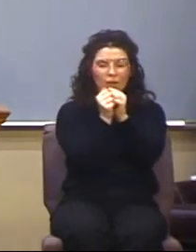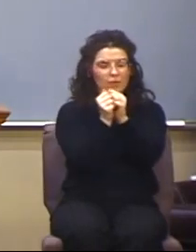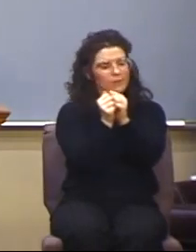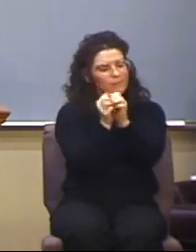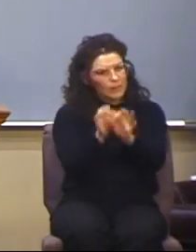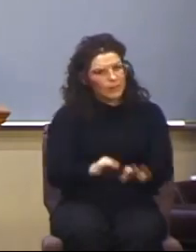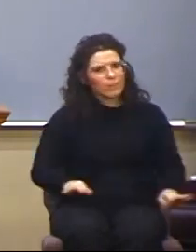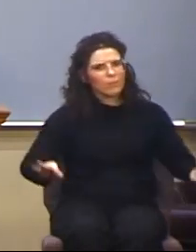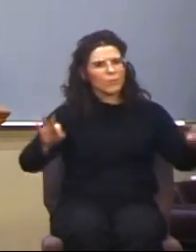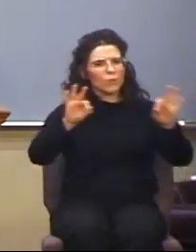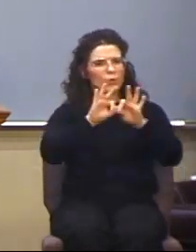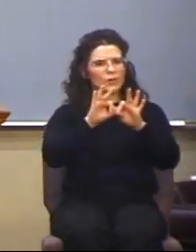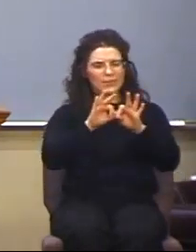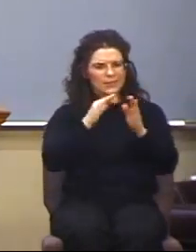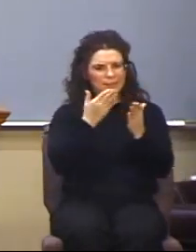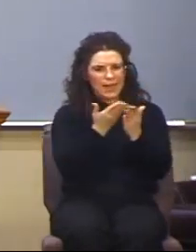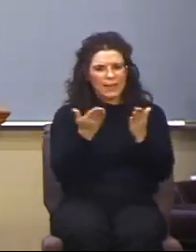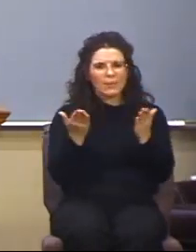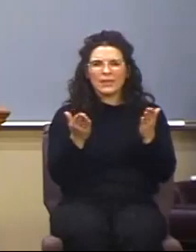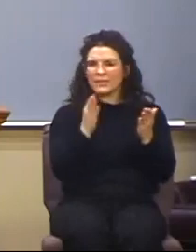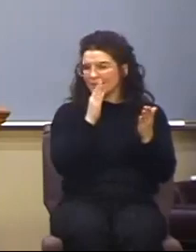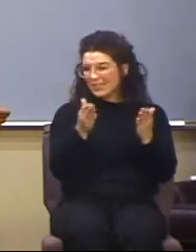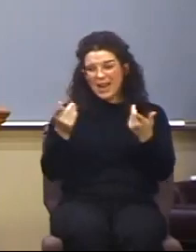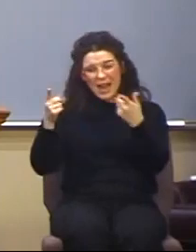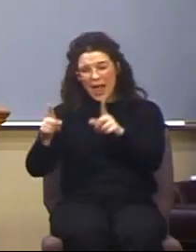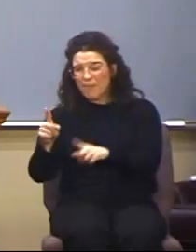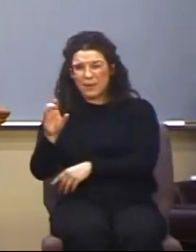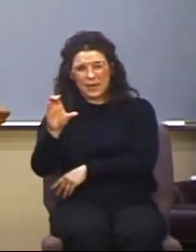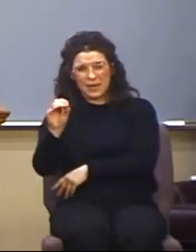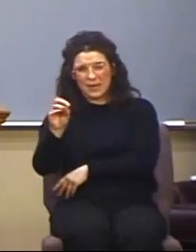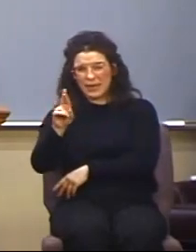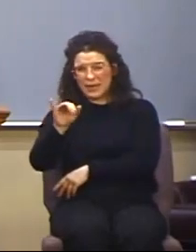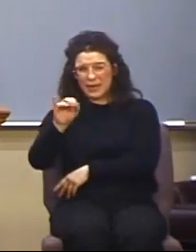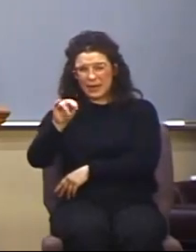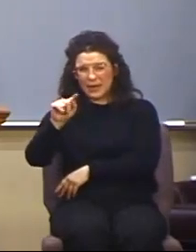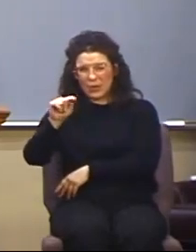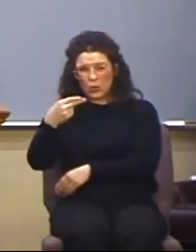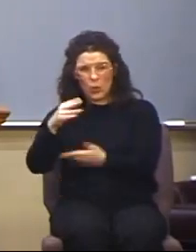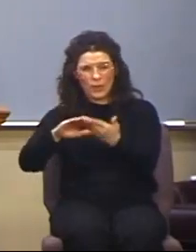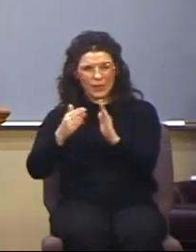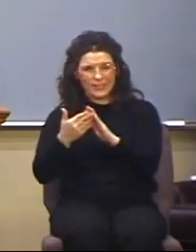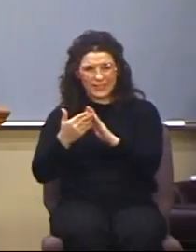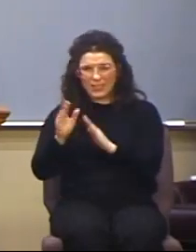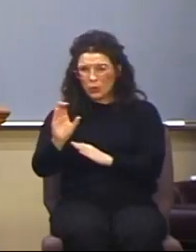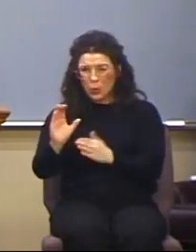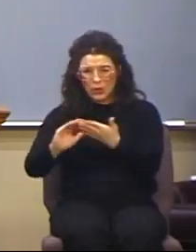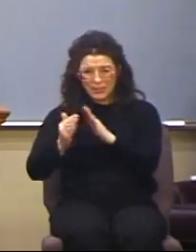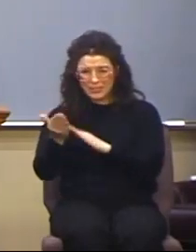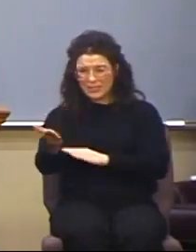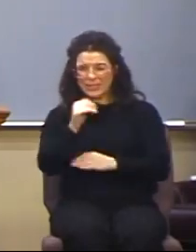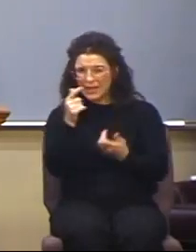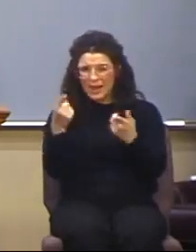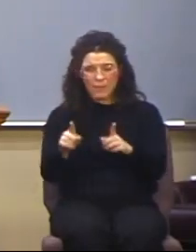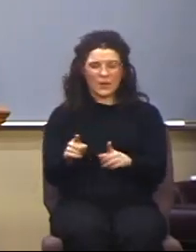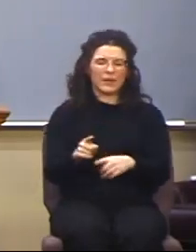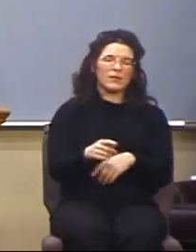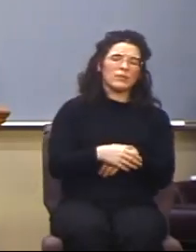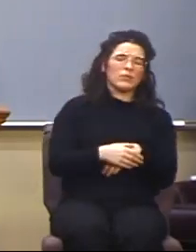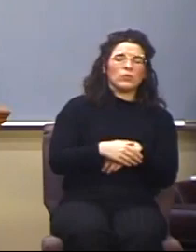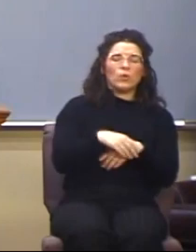In fact, verses 4 through 6, Paul's going to emphasize unity among the Godhead, and then Paul's going to amplify that, verses